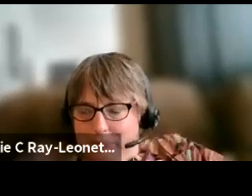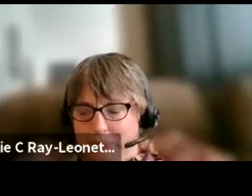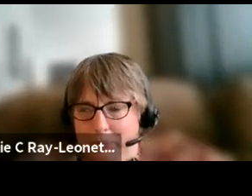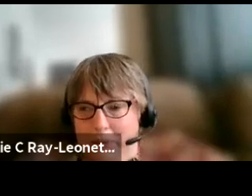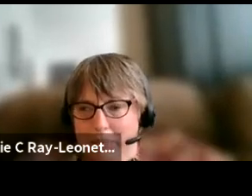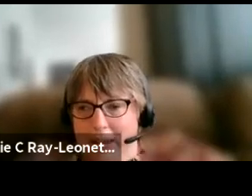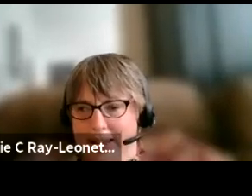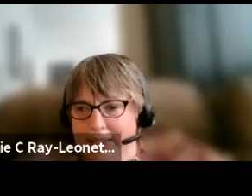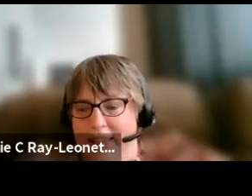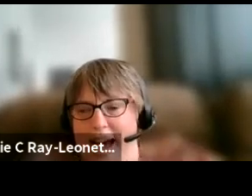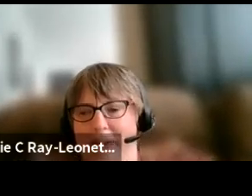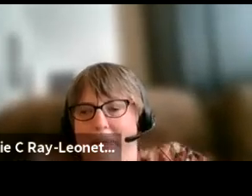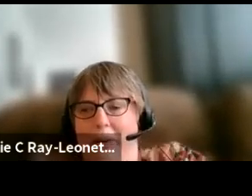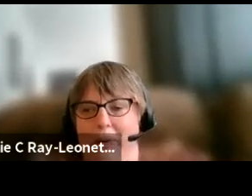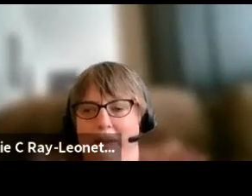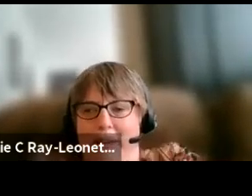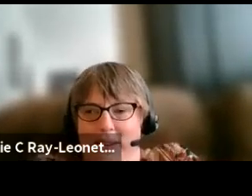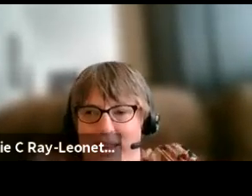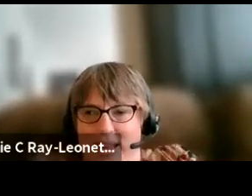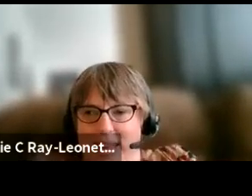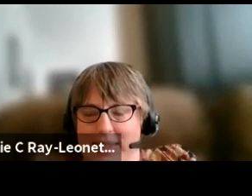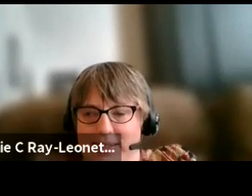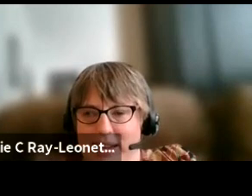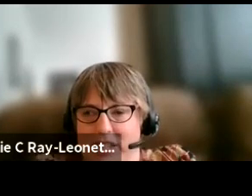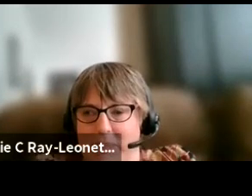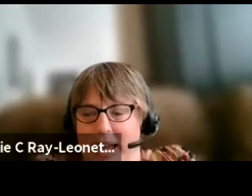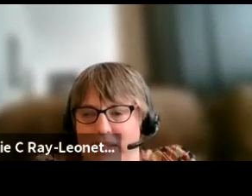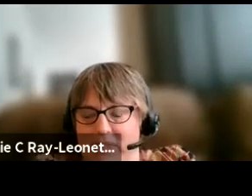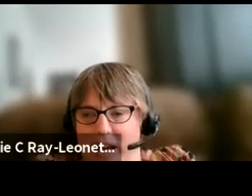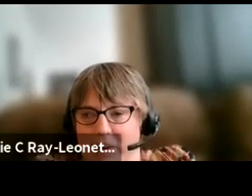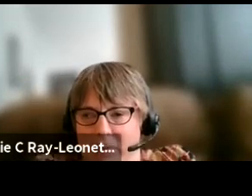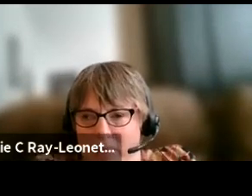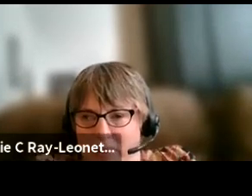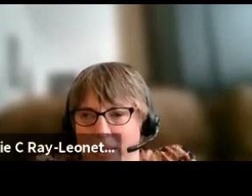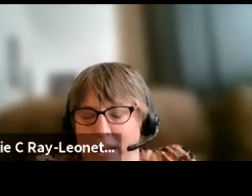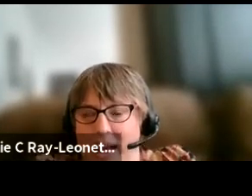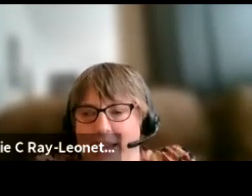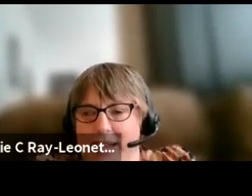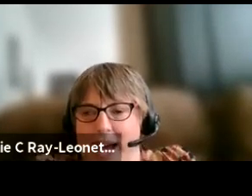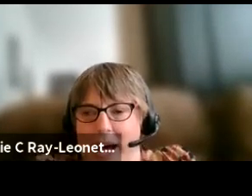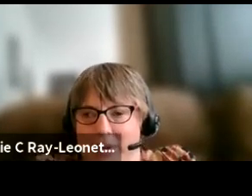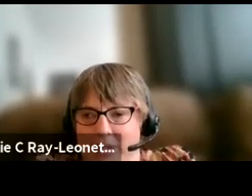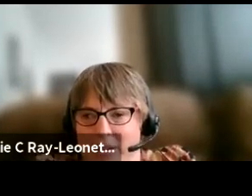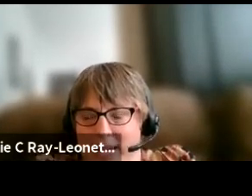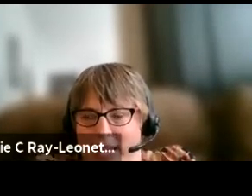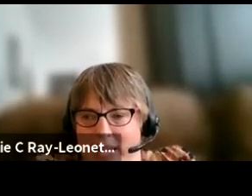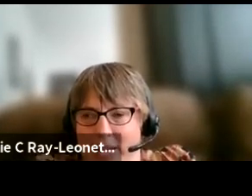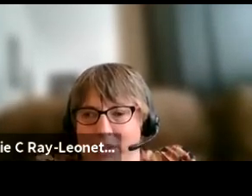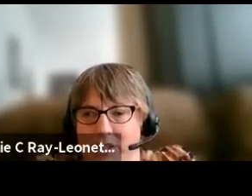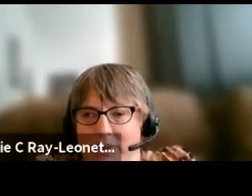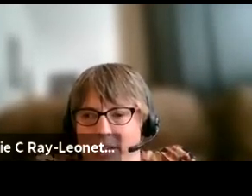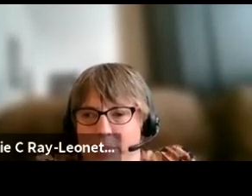So because of that, we want to be looking at this HCBS final rule as an opportunity